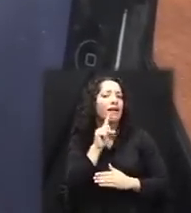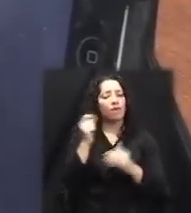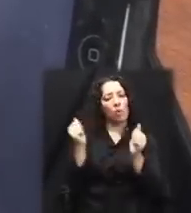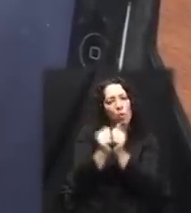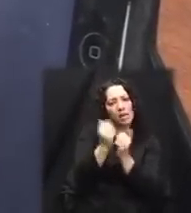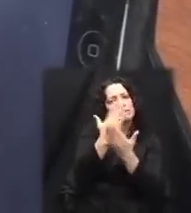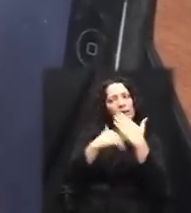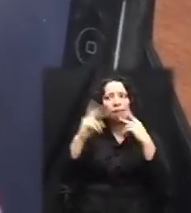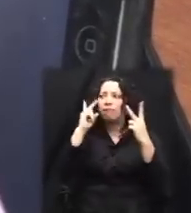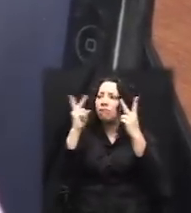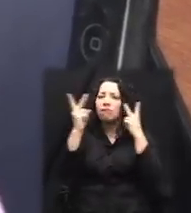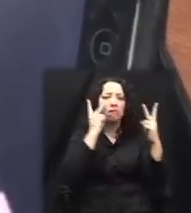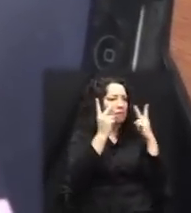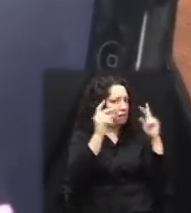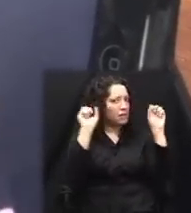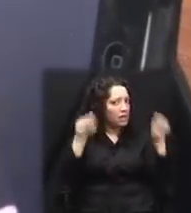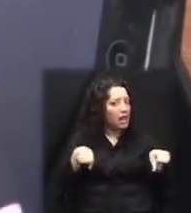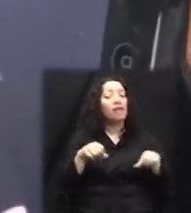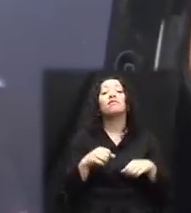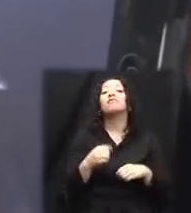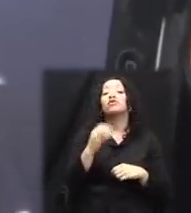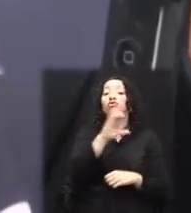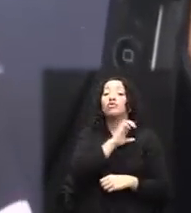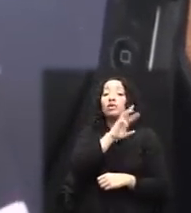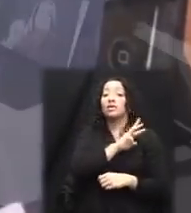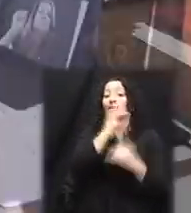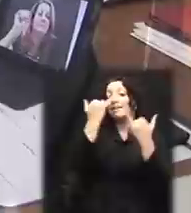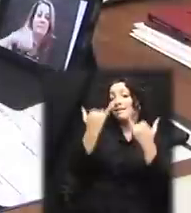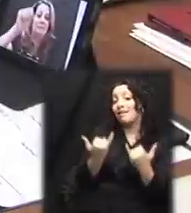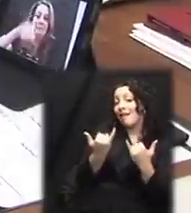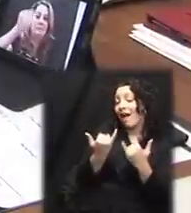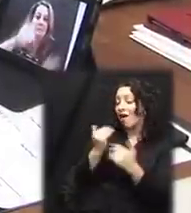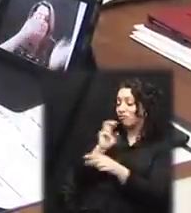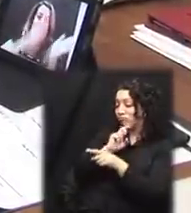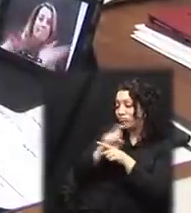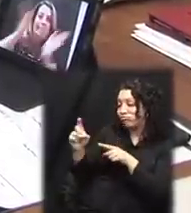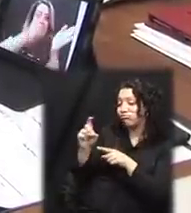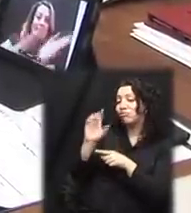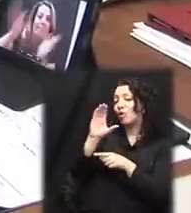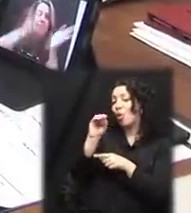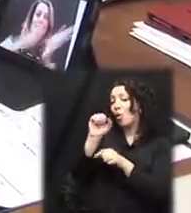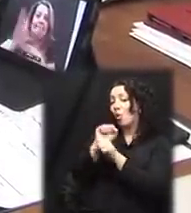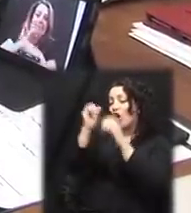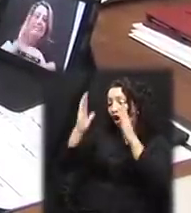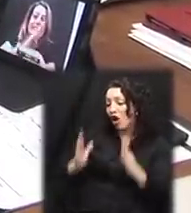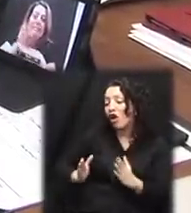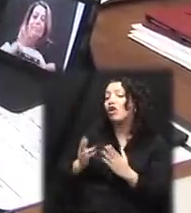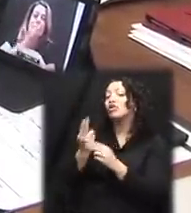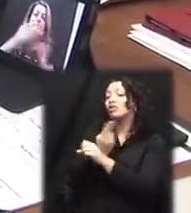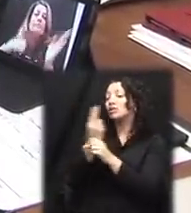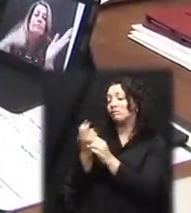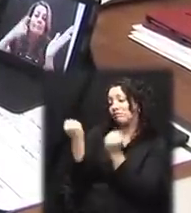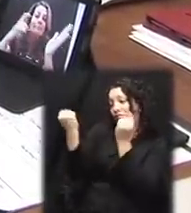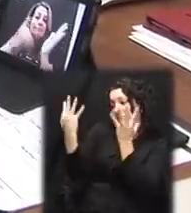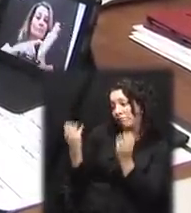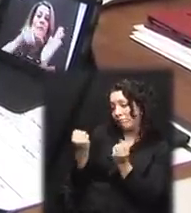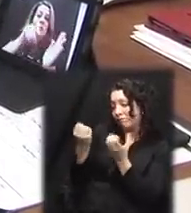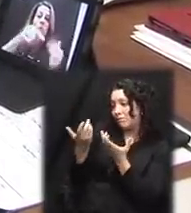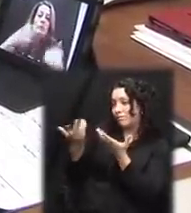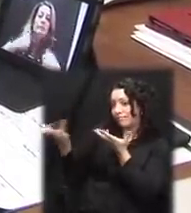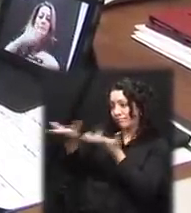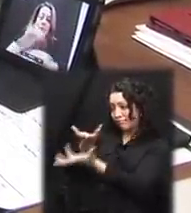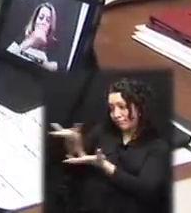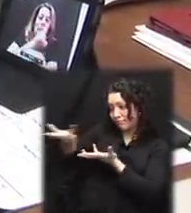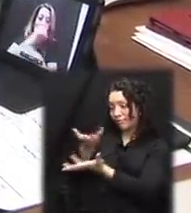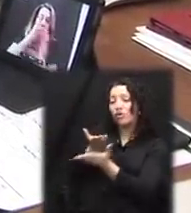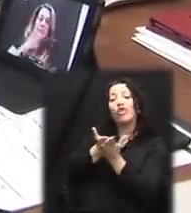in a business call with a colleague. They are communicating in American Sign Language through a built-in application for video conferencing